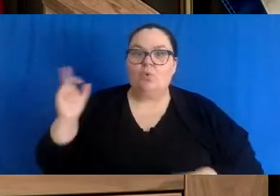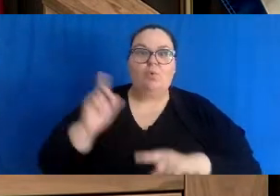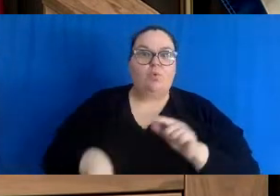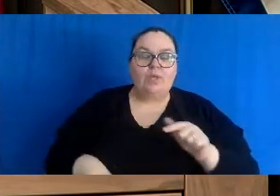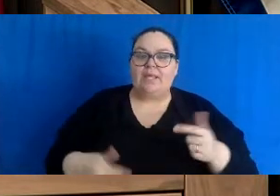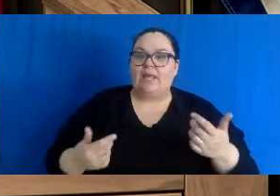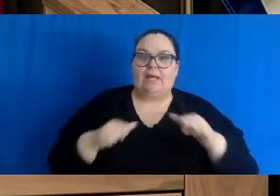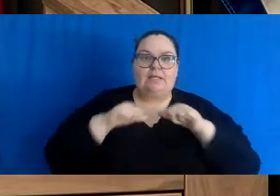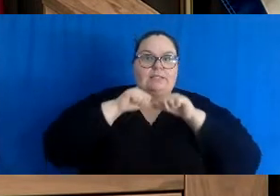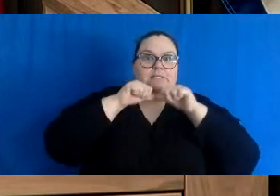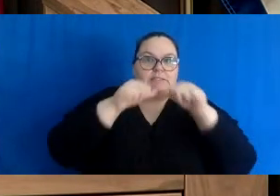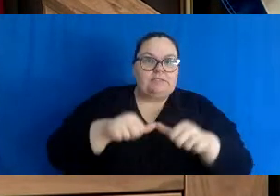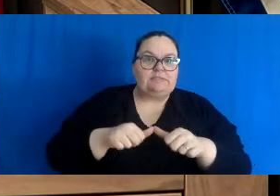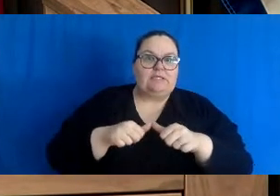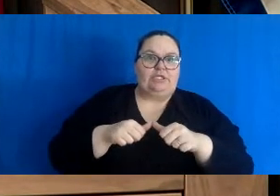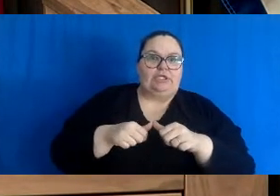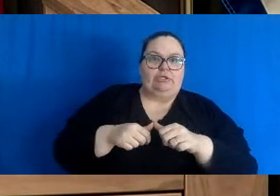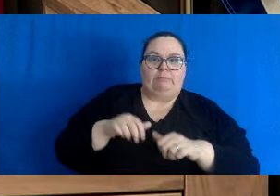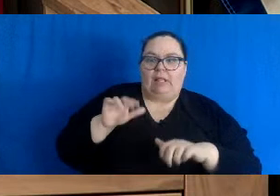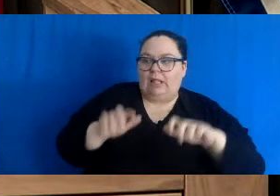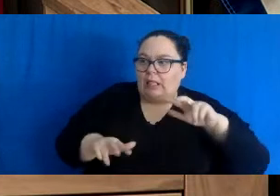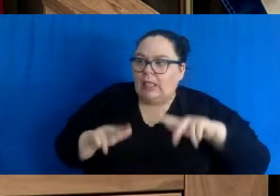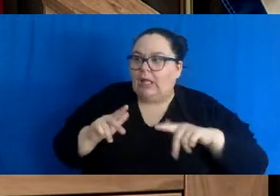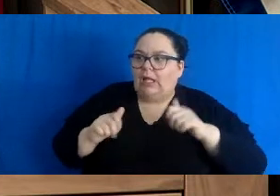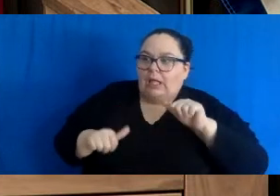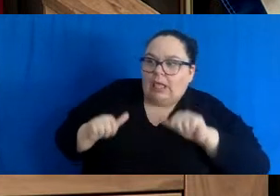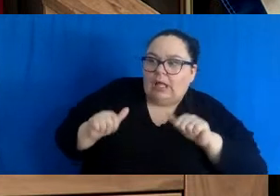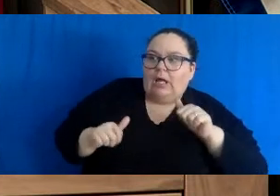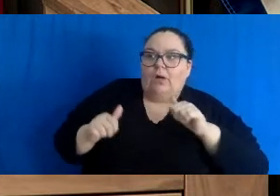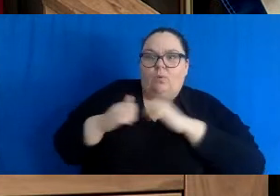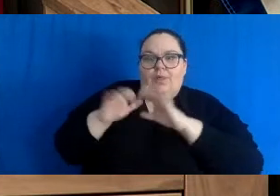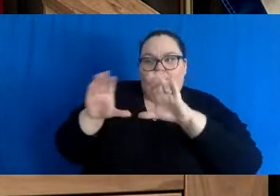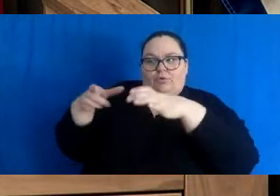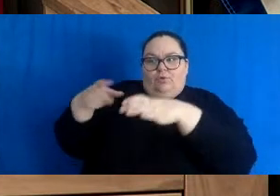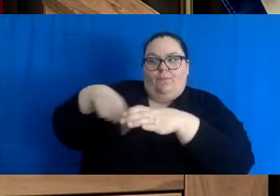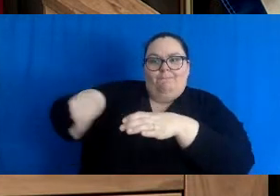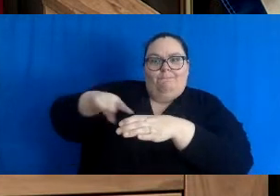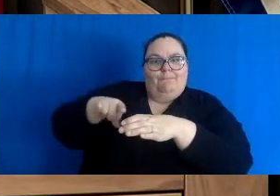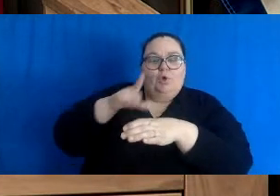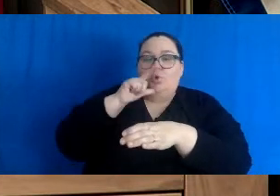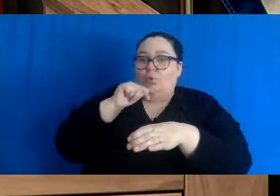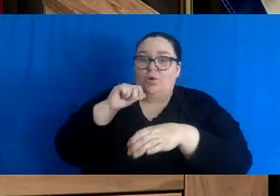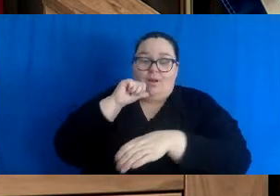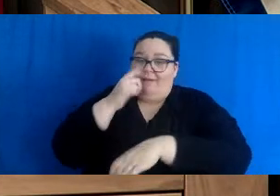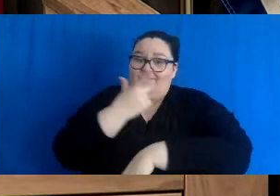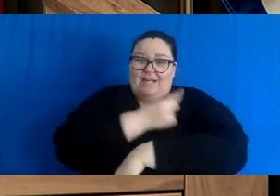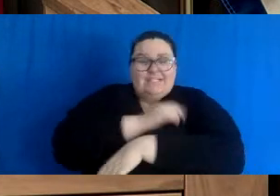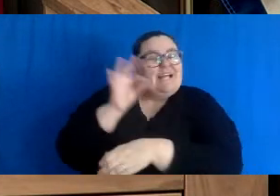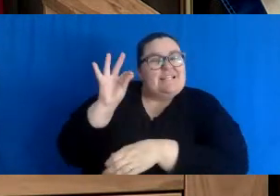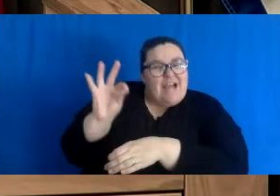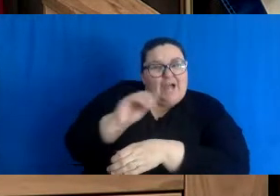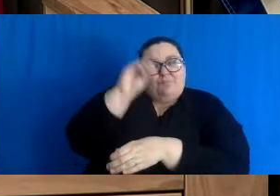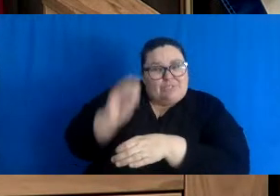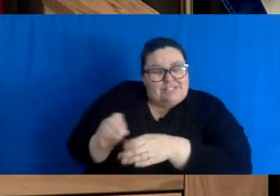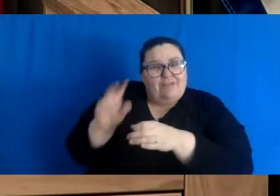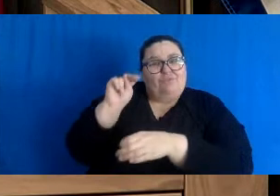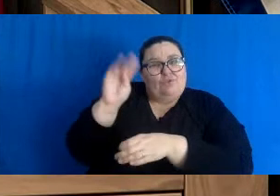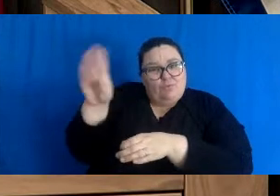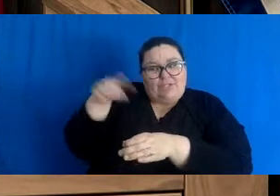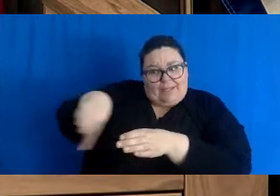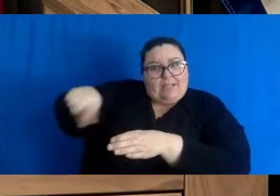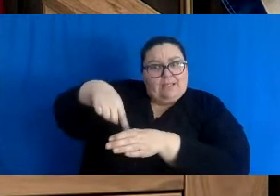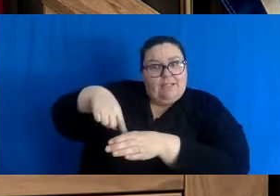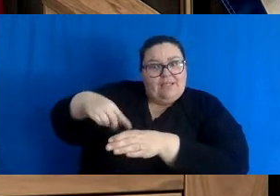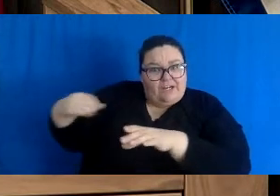around an unvaccinated population that is having such a significant impact on 90% of the people in this province.